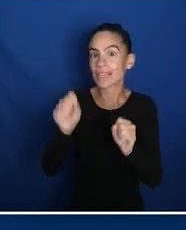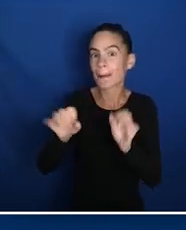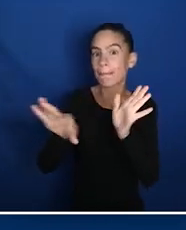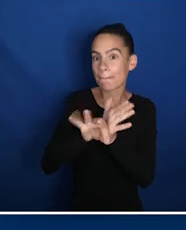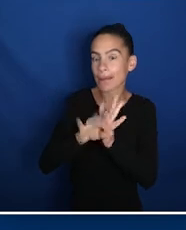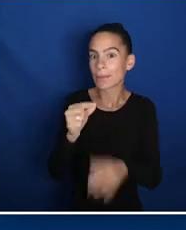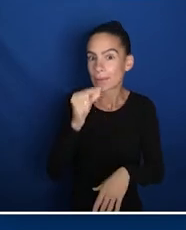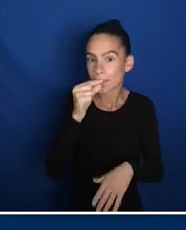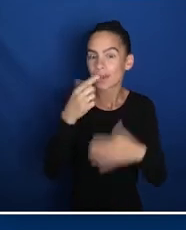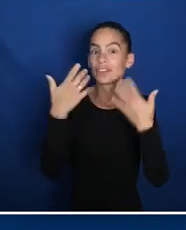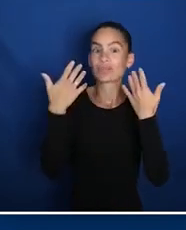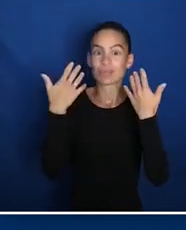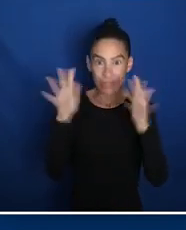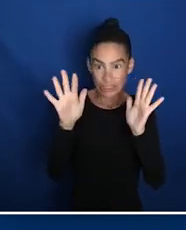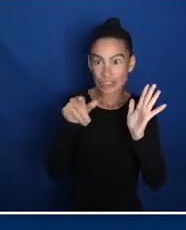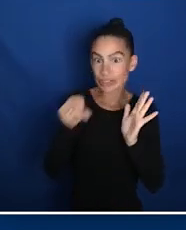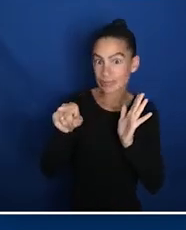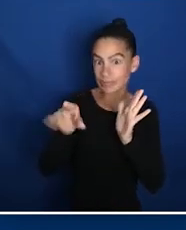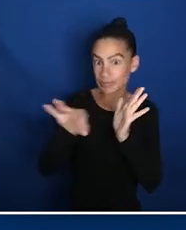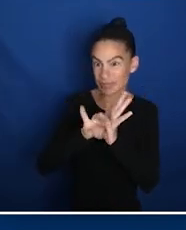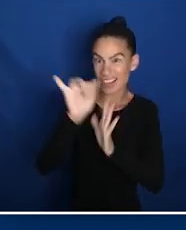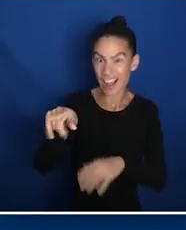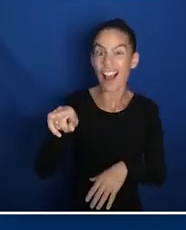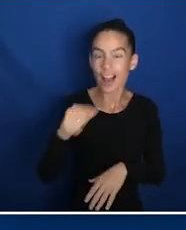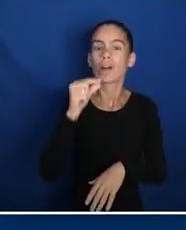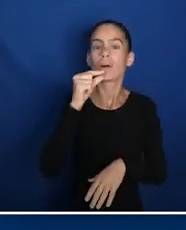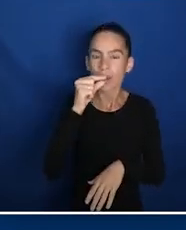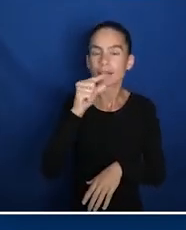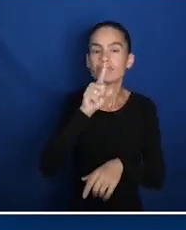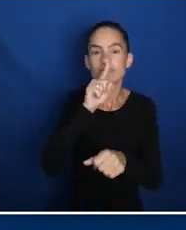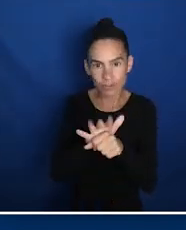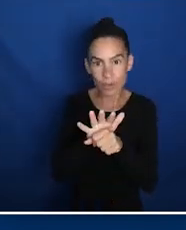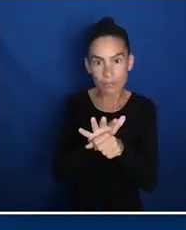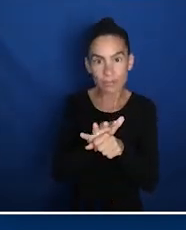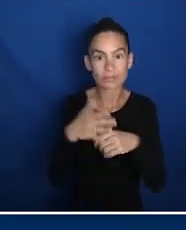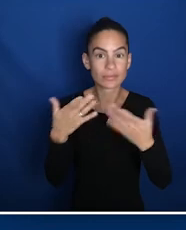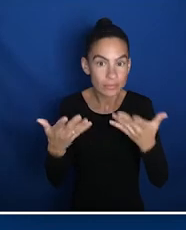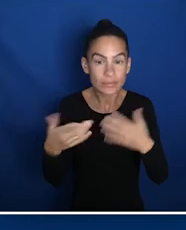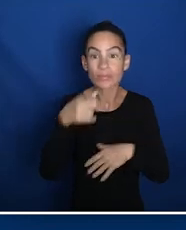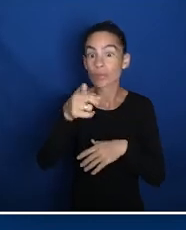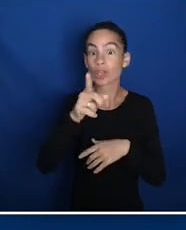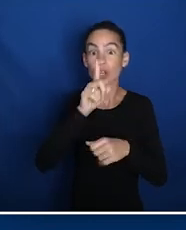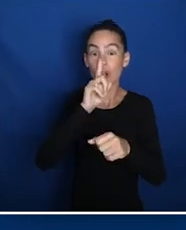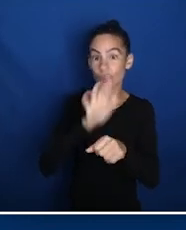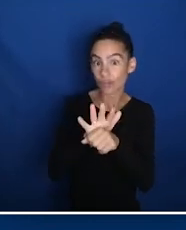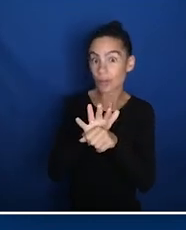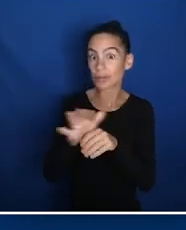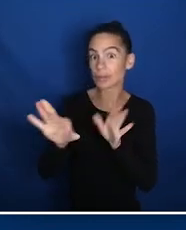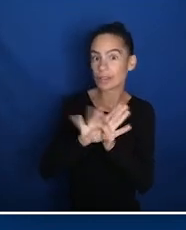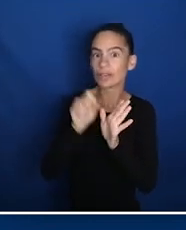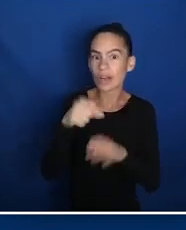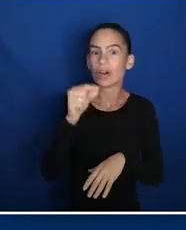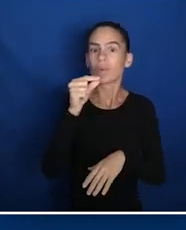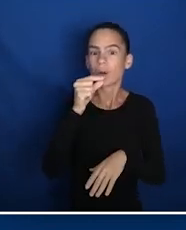the voter to choose by sipping on the straw and then selecting the preferred option by breathing into the tube slightly. Voters can then sip